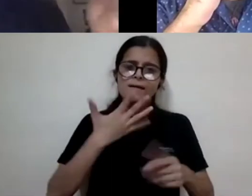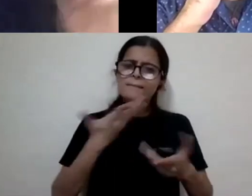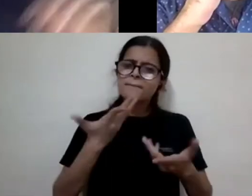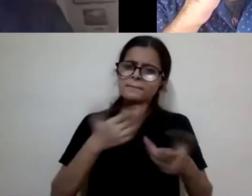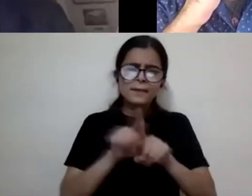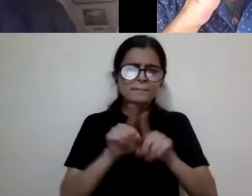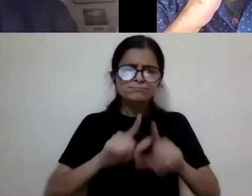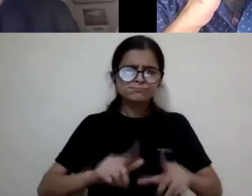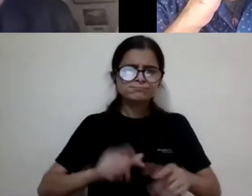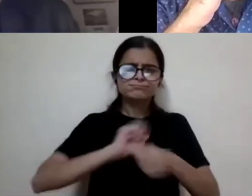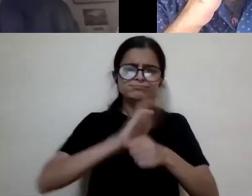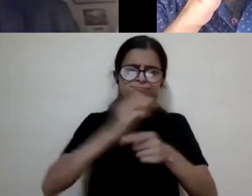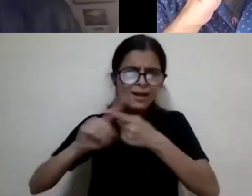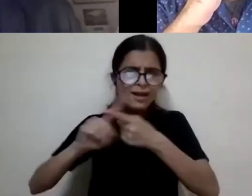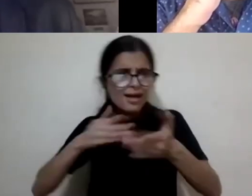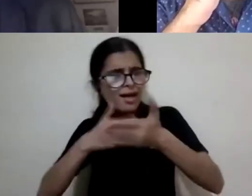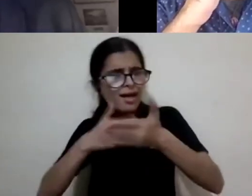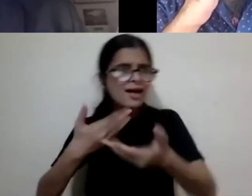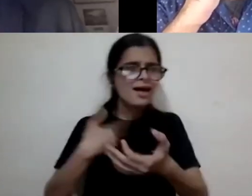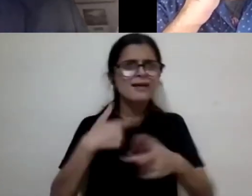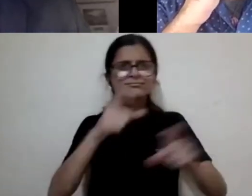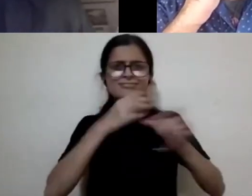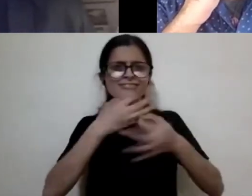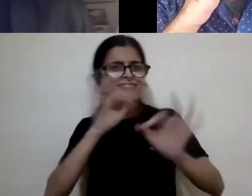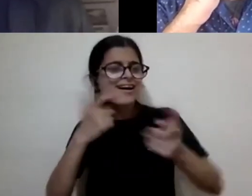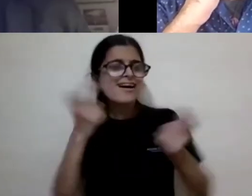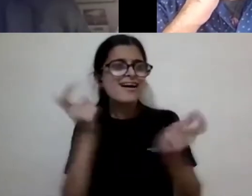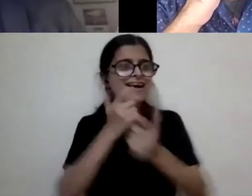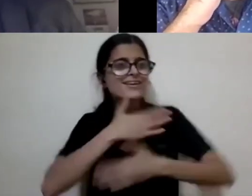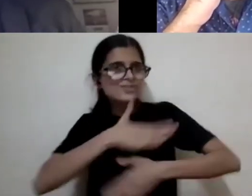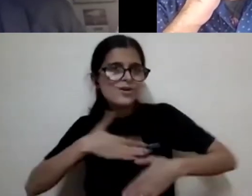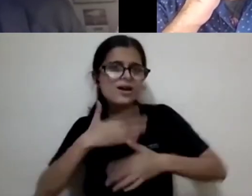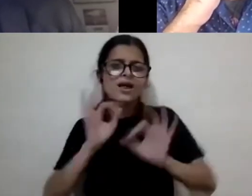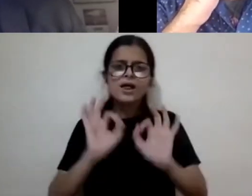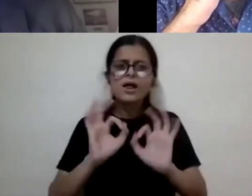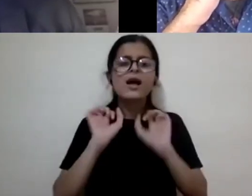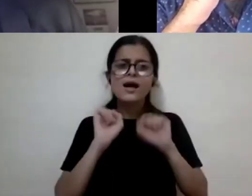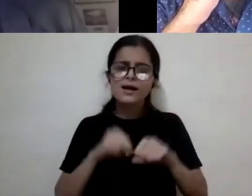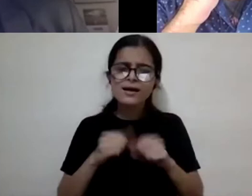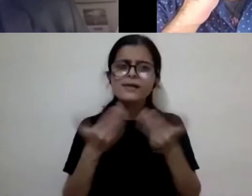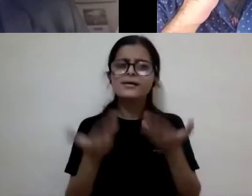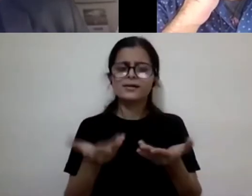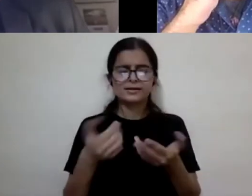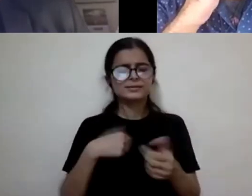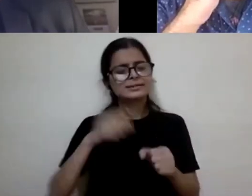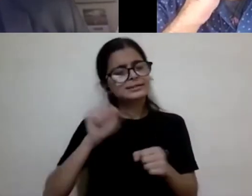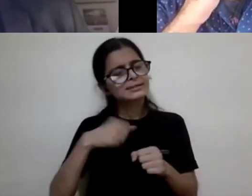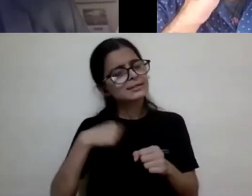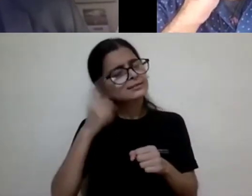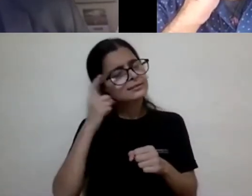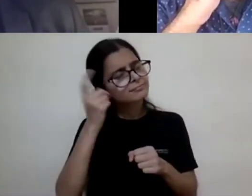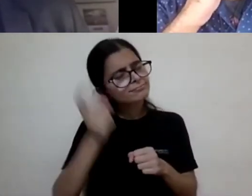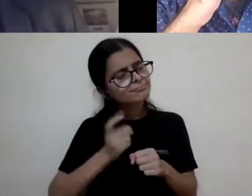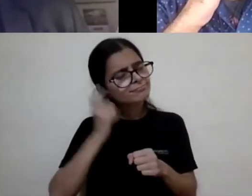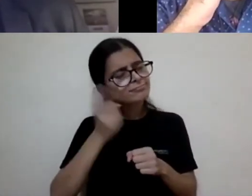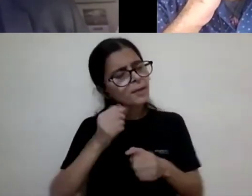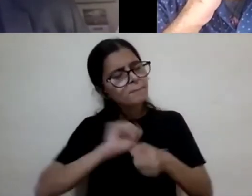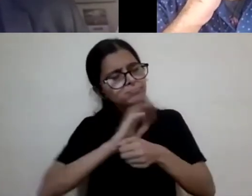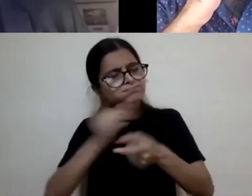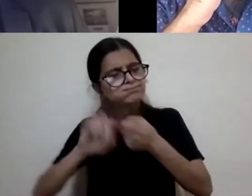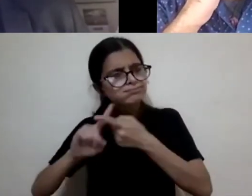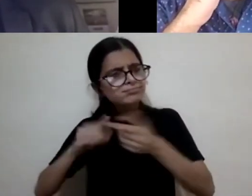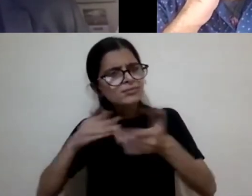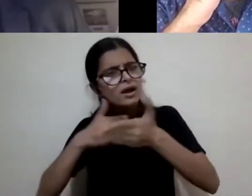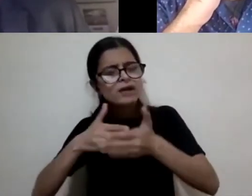carefree, you know, let's go out and have fun people. Um, so yeah, I think that, uh, um, I think that the pandemic has taught us so much,